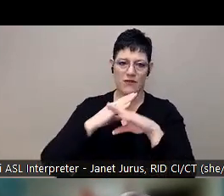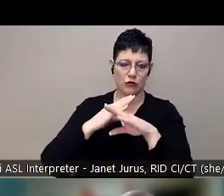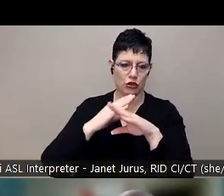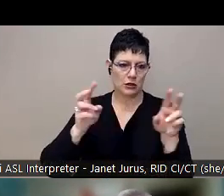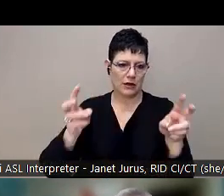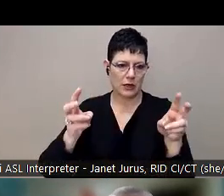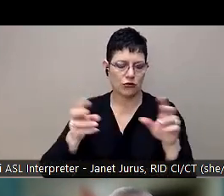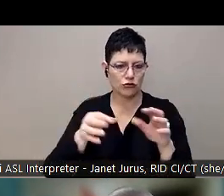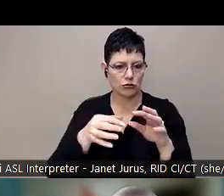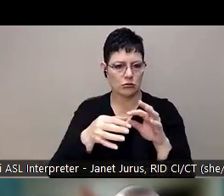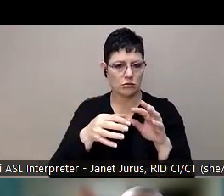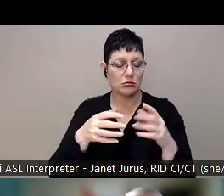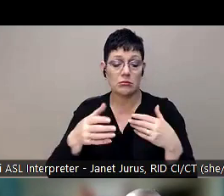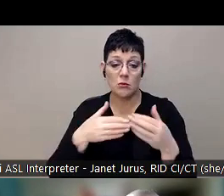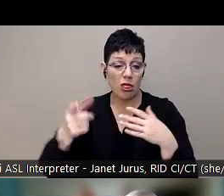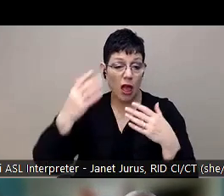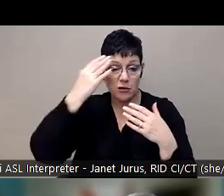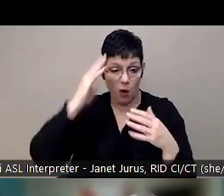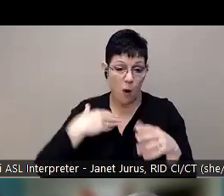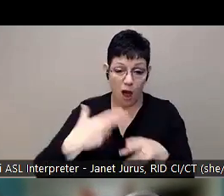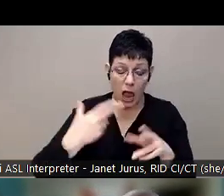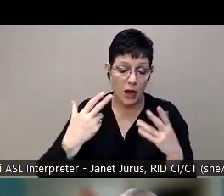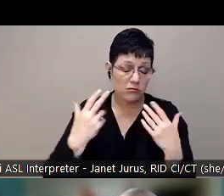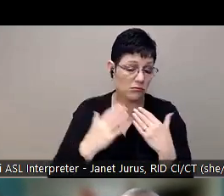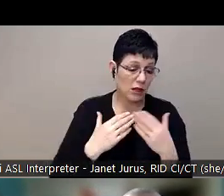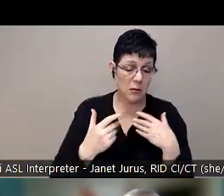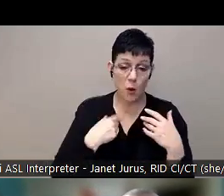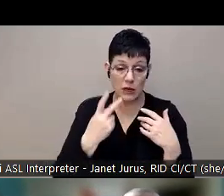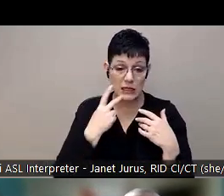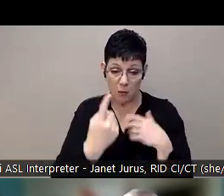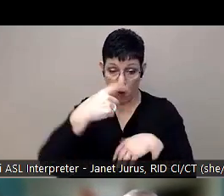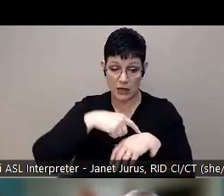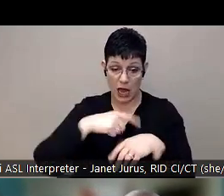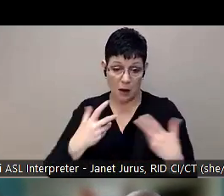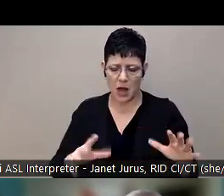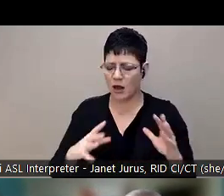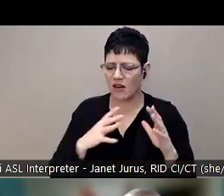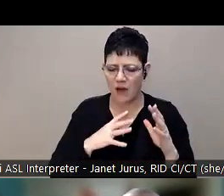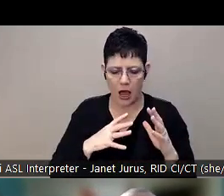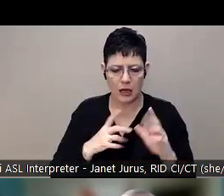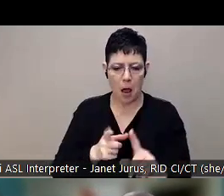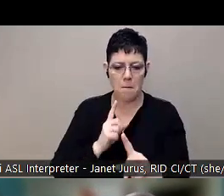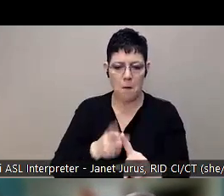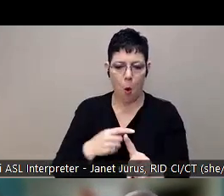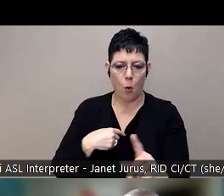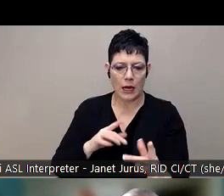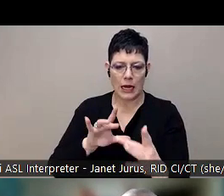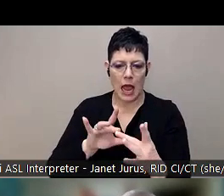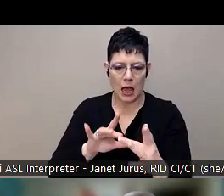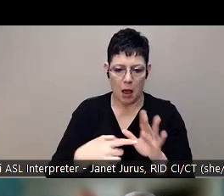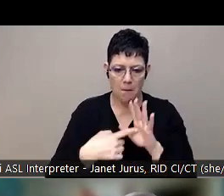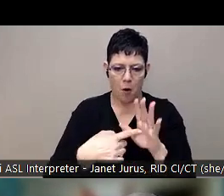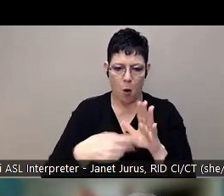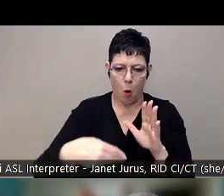don't remember our name, even if we don't see them ever again, the idea is that we are making a connection with them, modeling something,